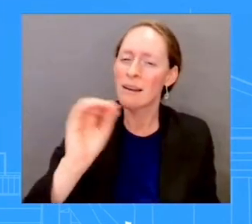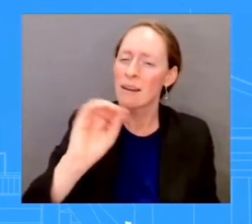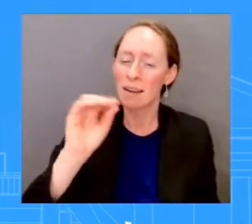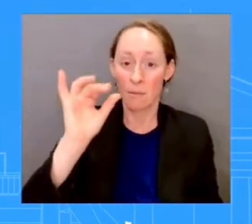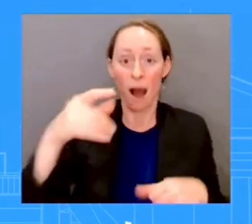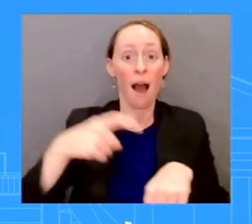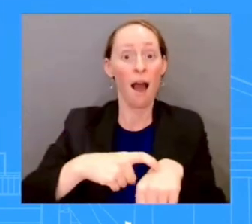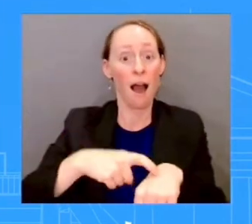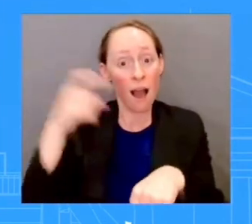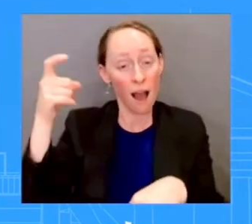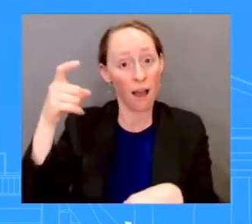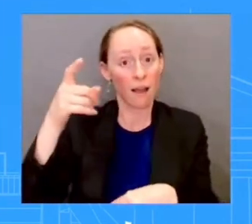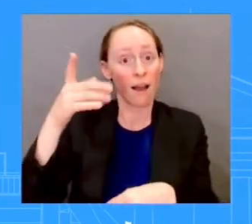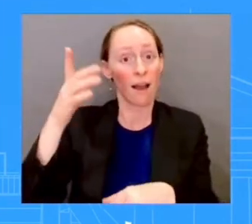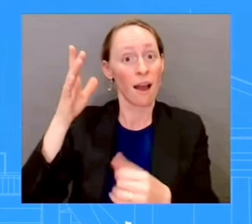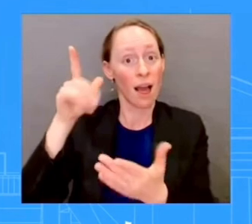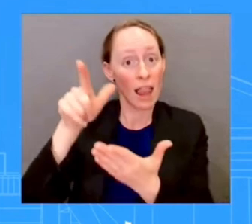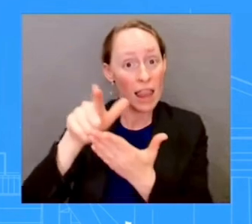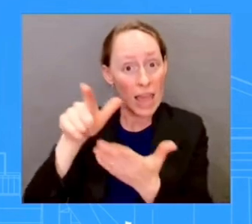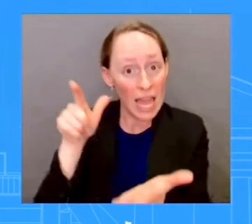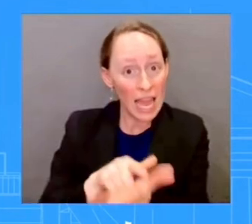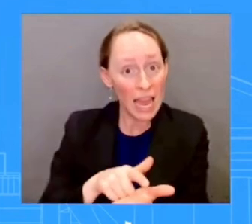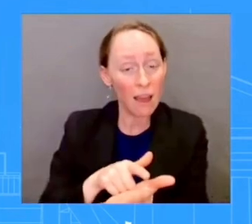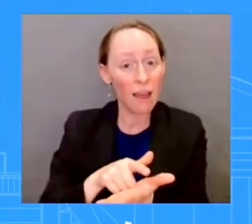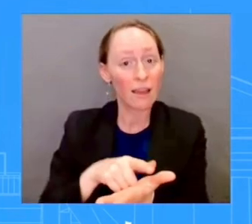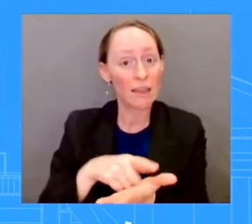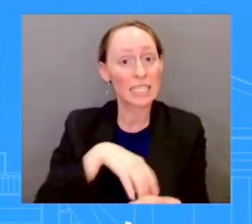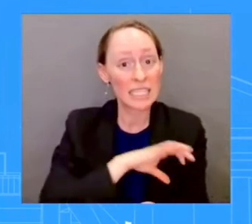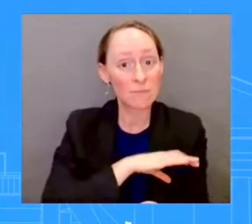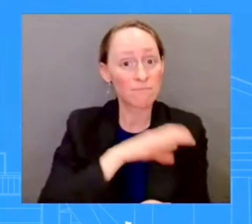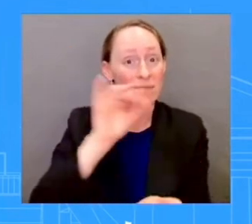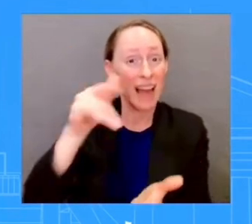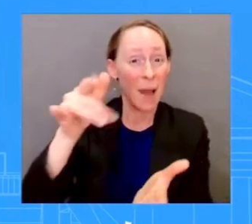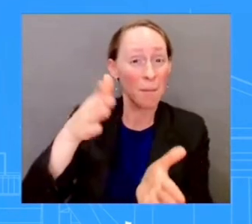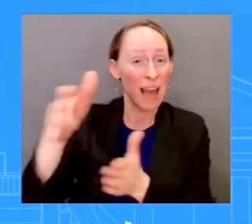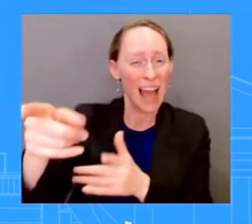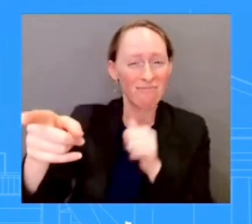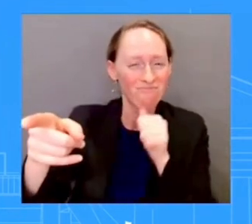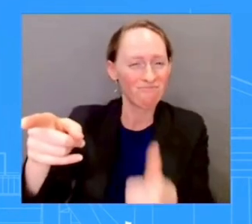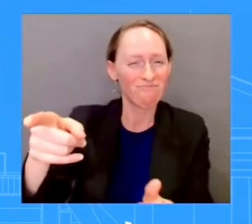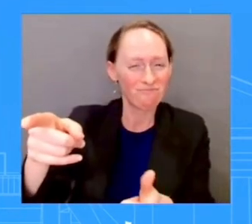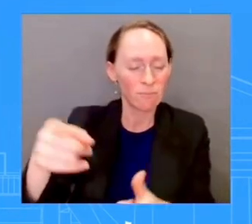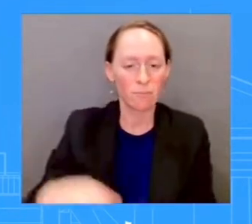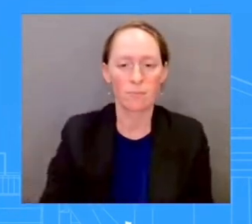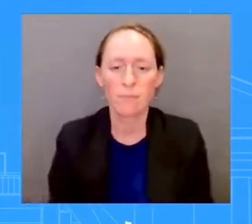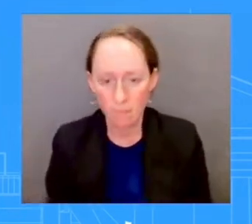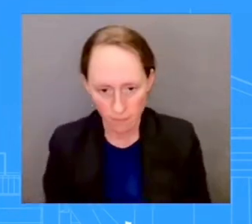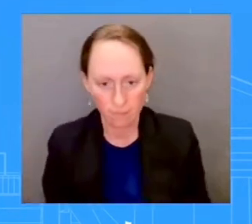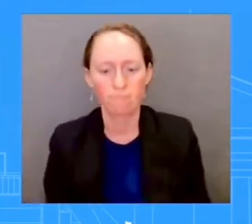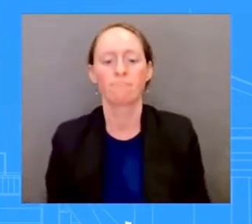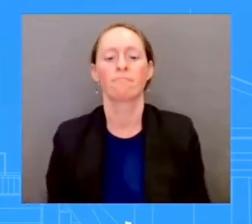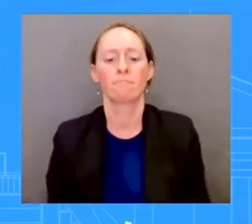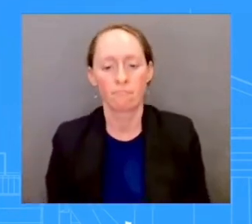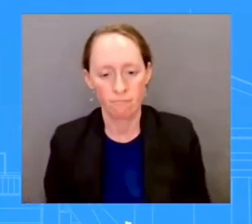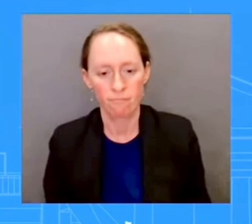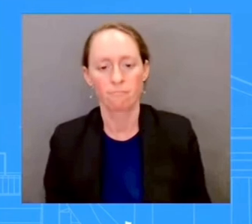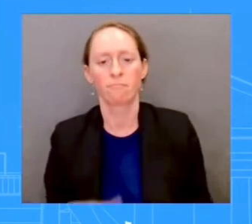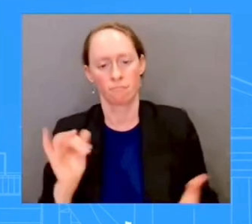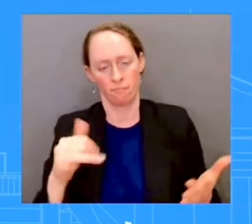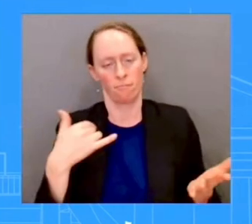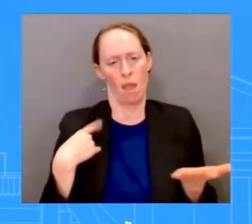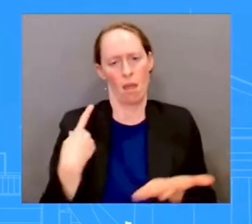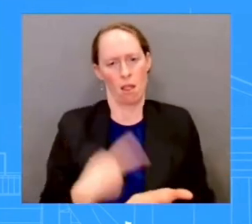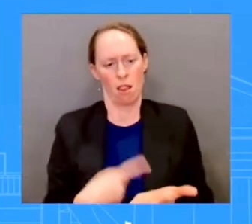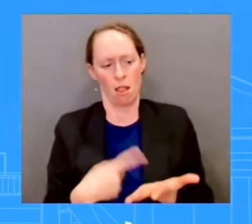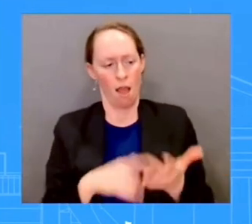It gives you a legal pathway to come in. And that's what I'm talking about. And trying to prevent the unlawful pathway. So just to